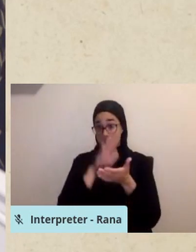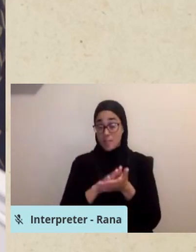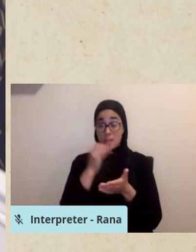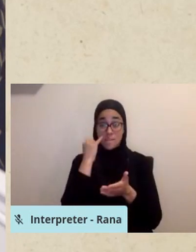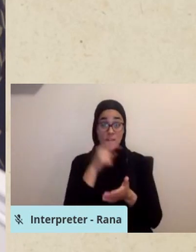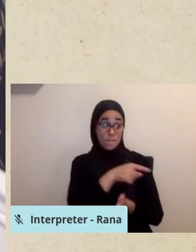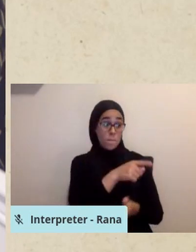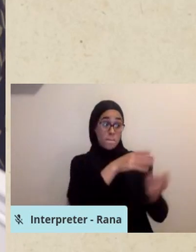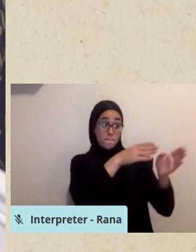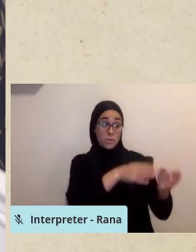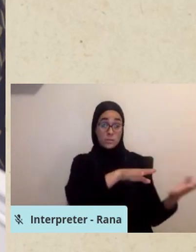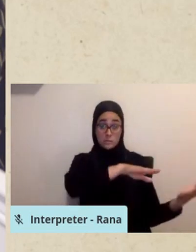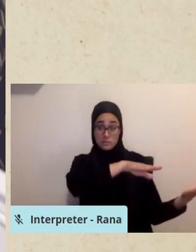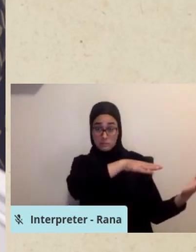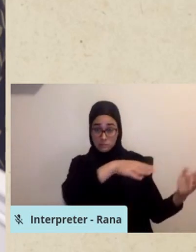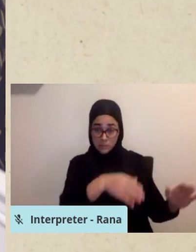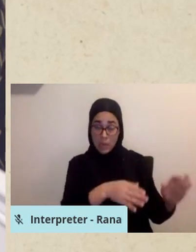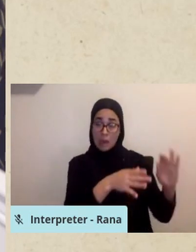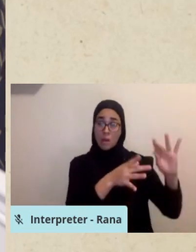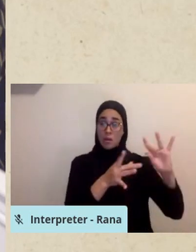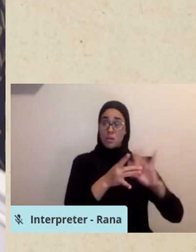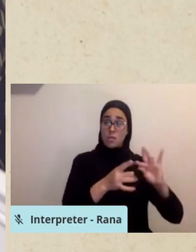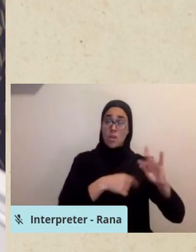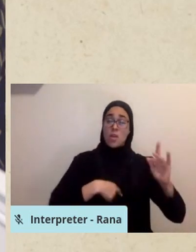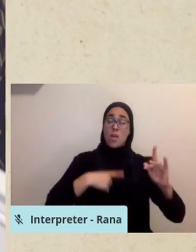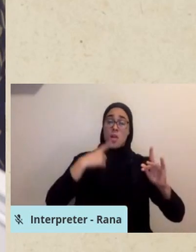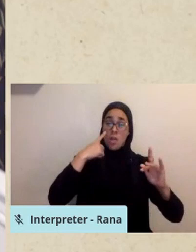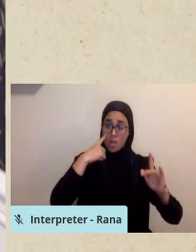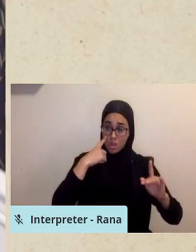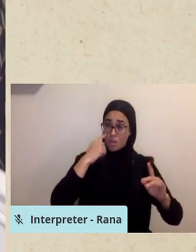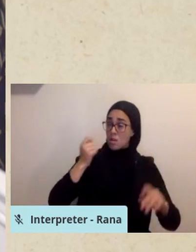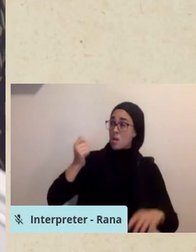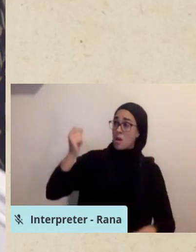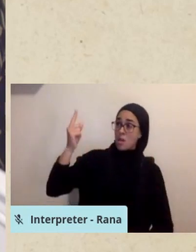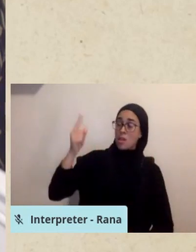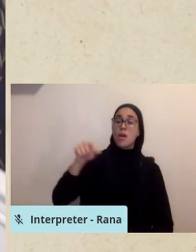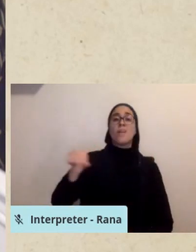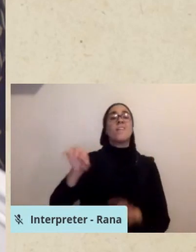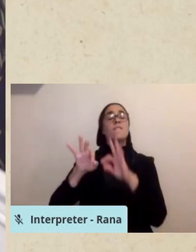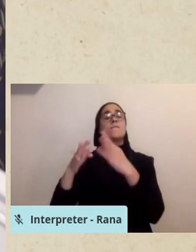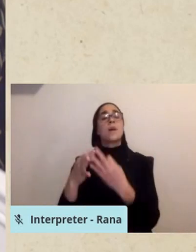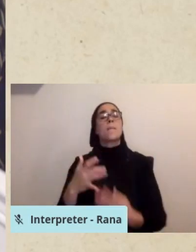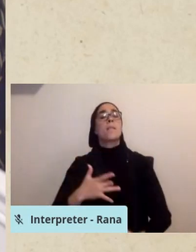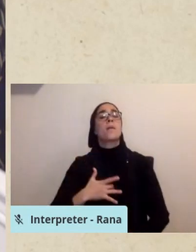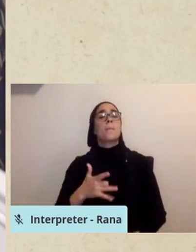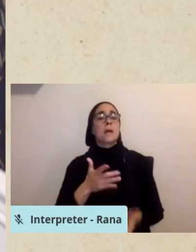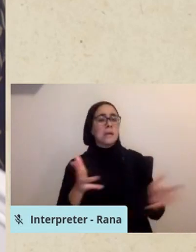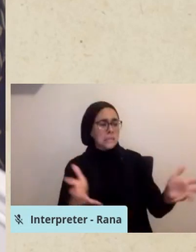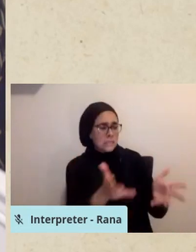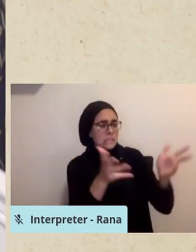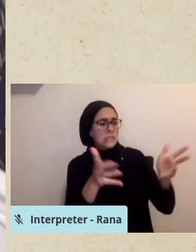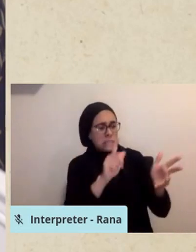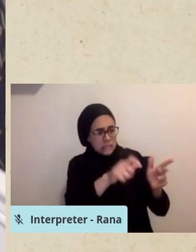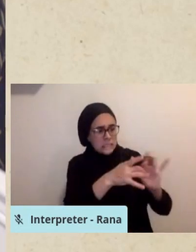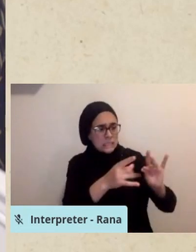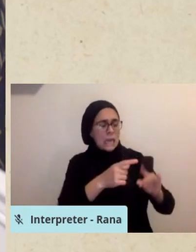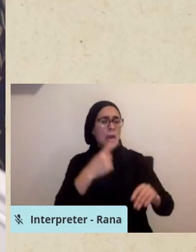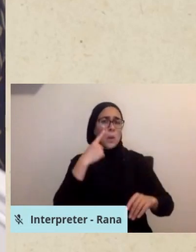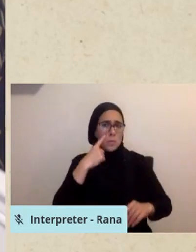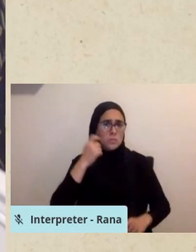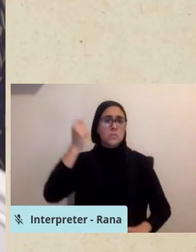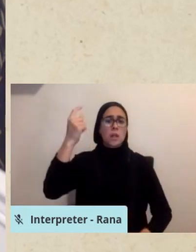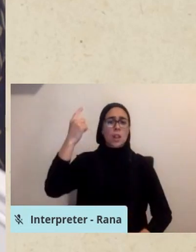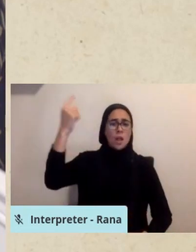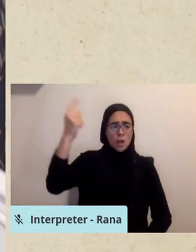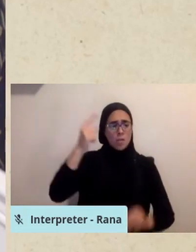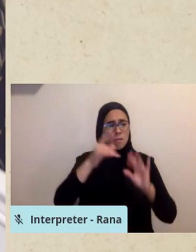God by physically affirming their faith through speech. Loved ones will often coach those at the very end of their lives to